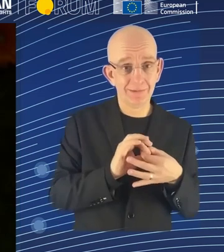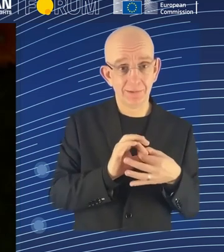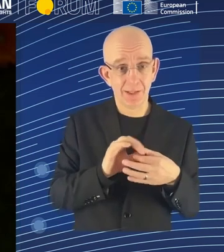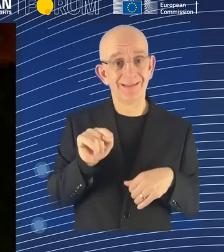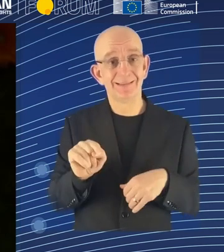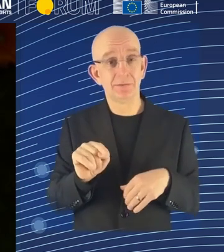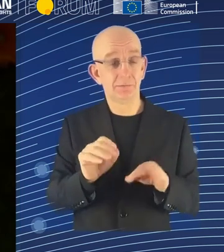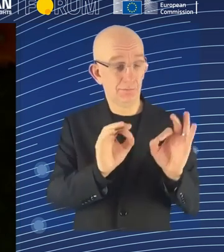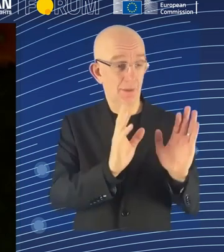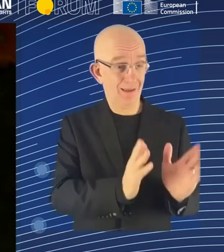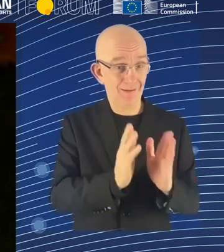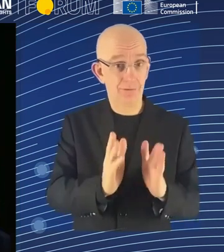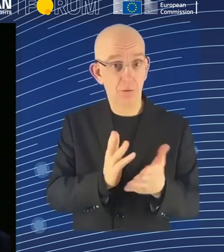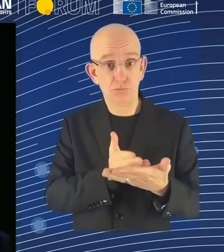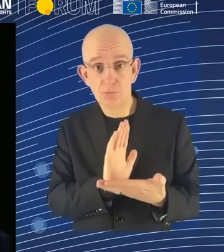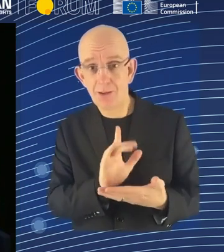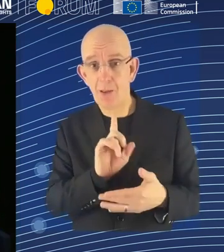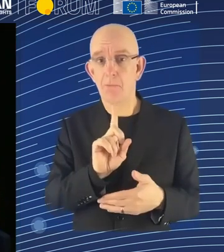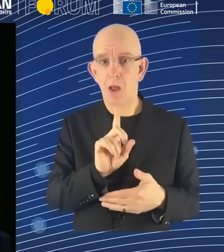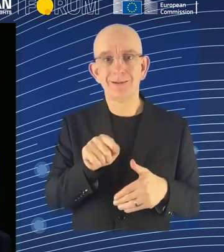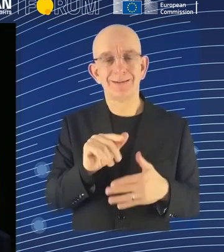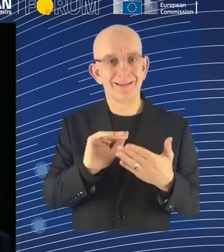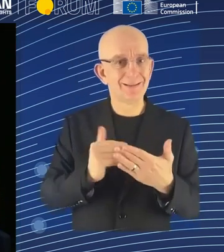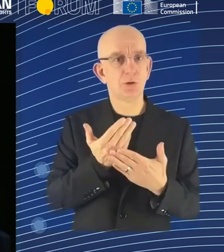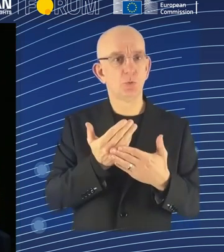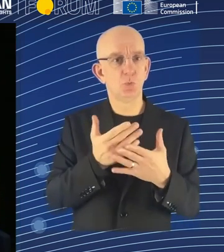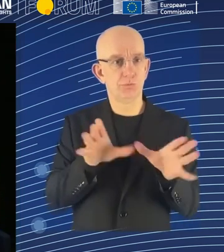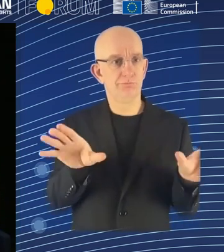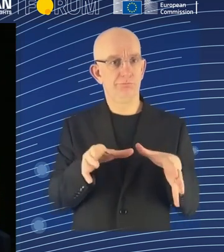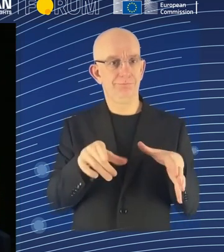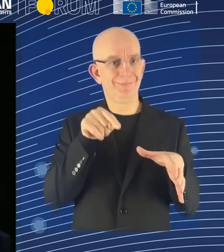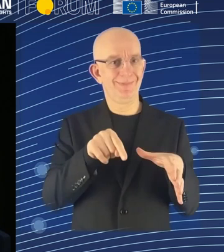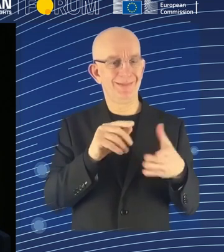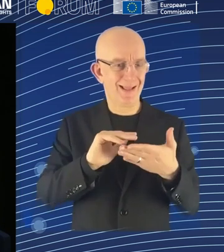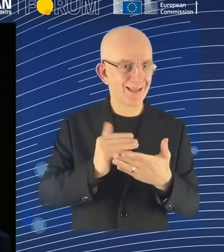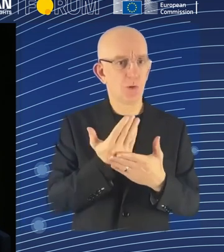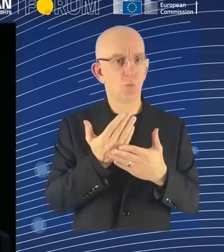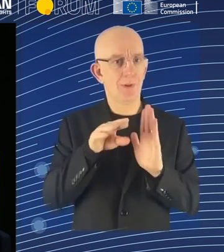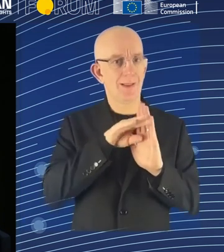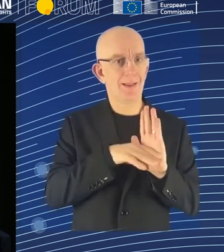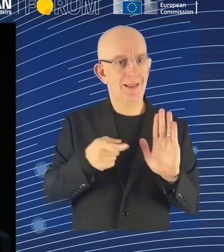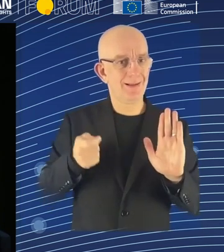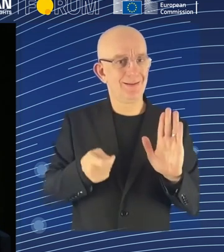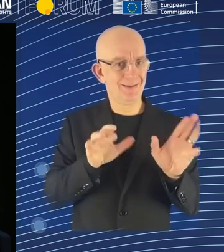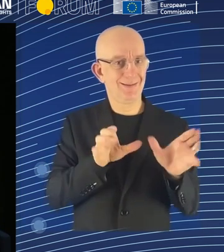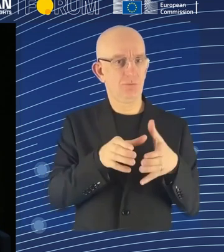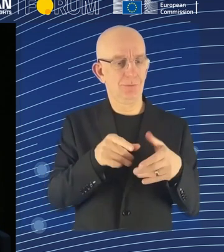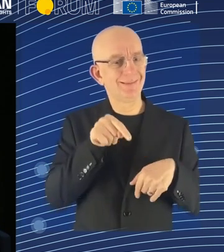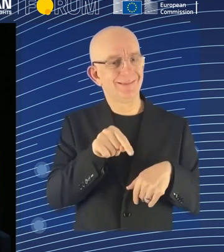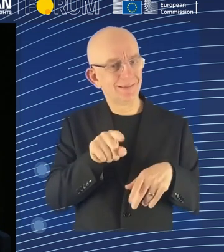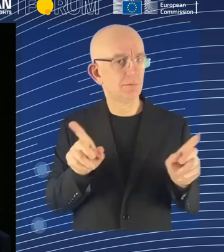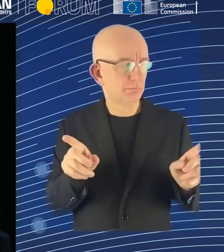collective rights. Great, thank you. I think just a very quick clarion call and a warning against any form of tech